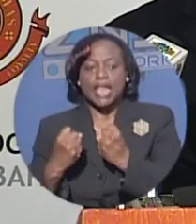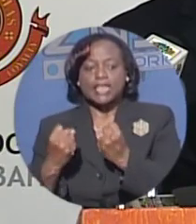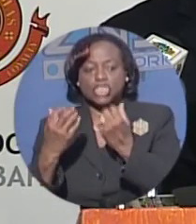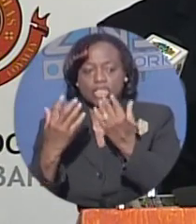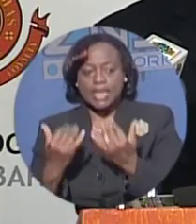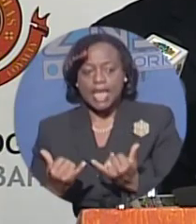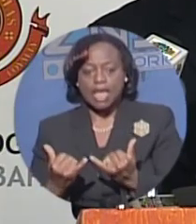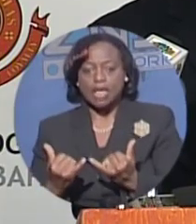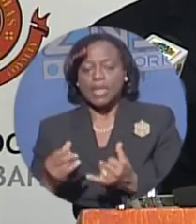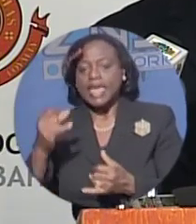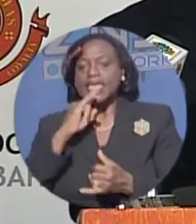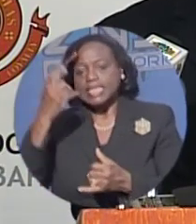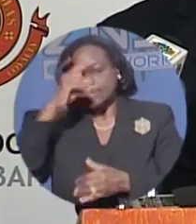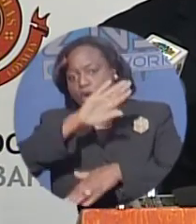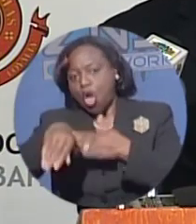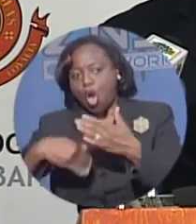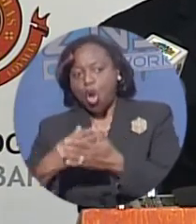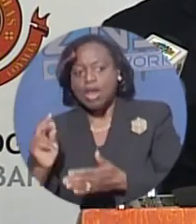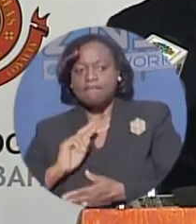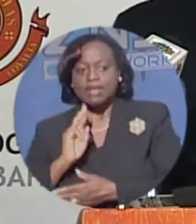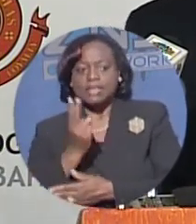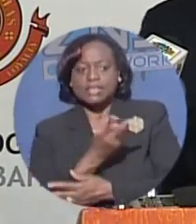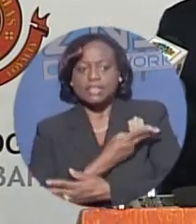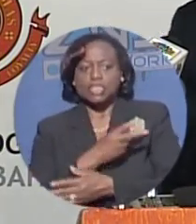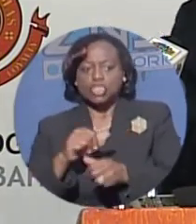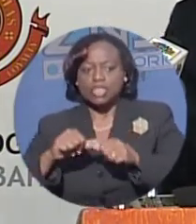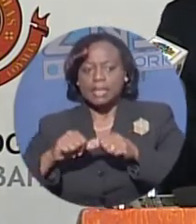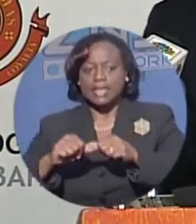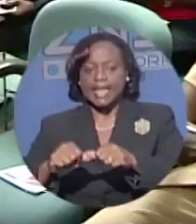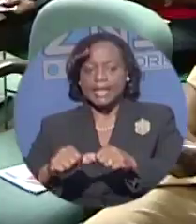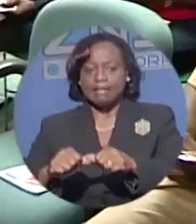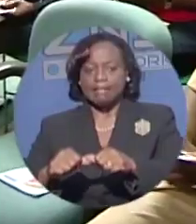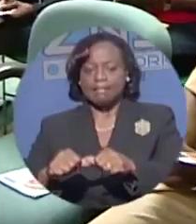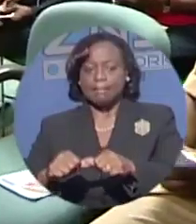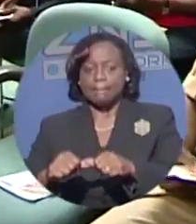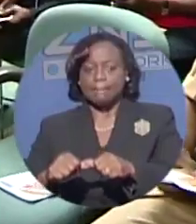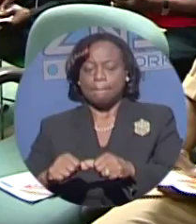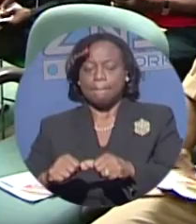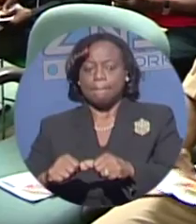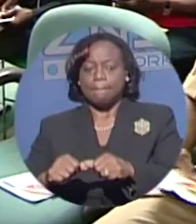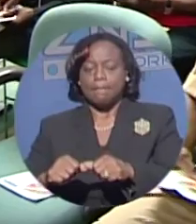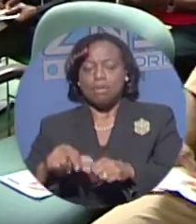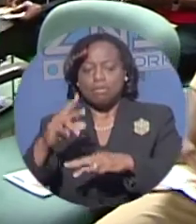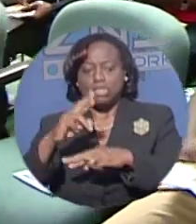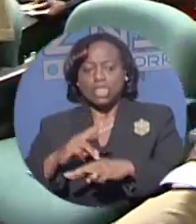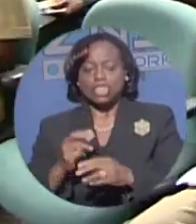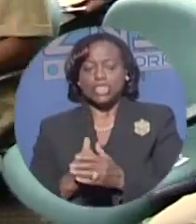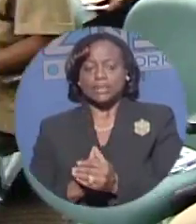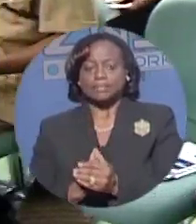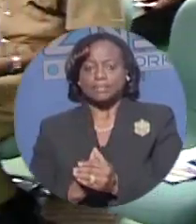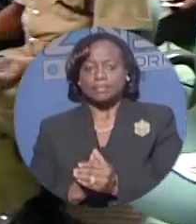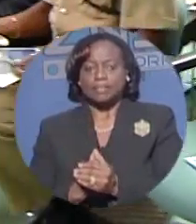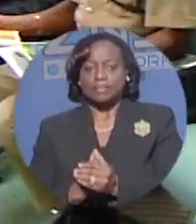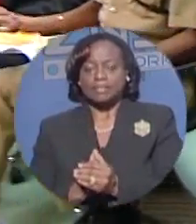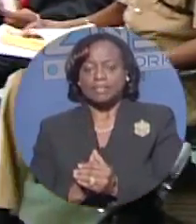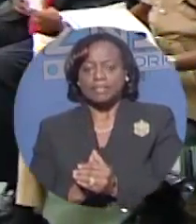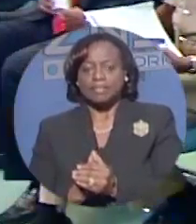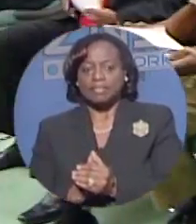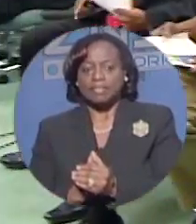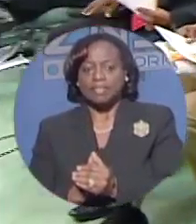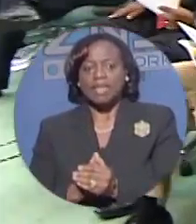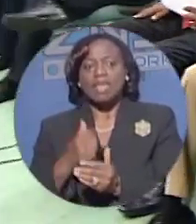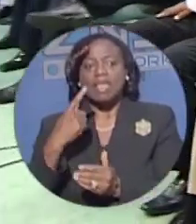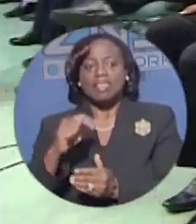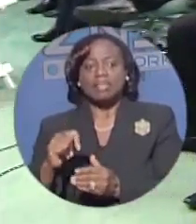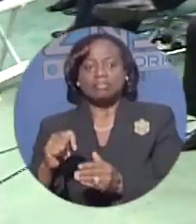is for all of us to maintain a sustained reduction. With the opportunity to voice concerns, the symposium